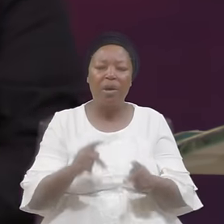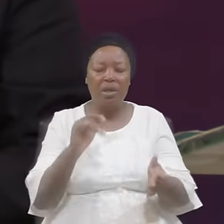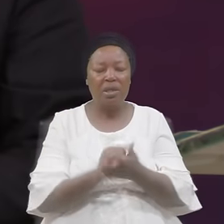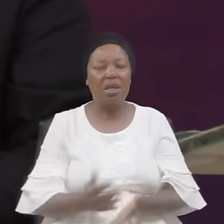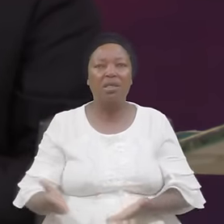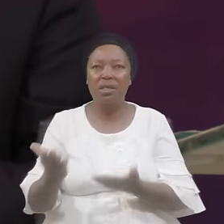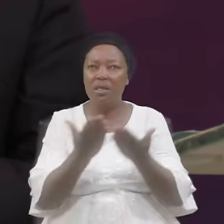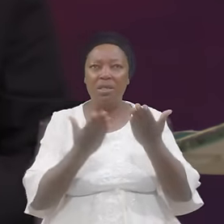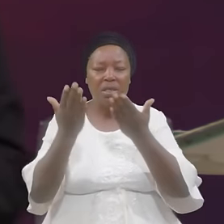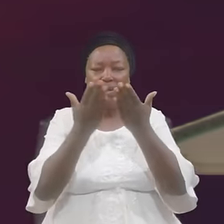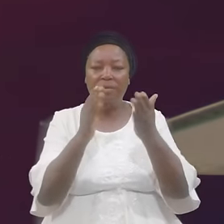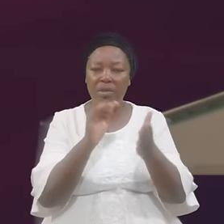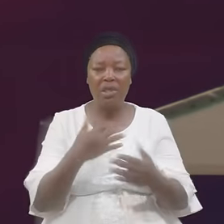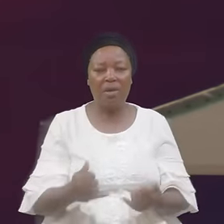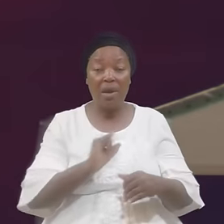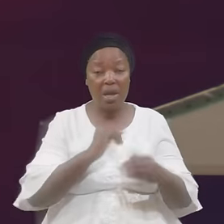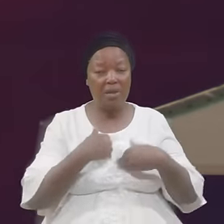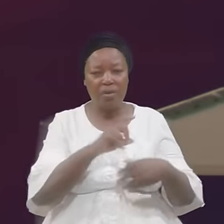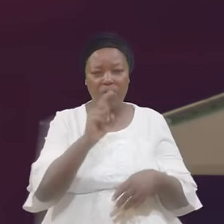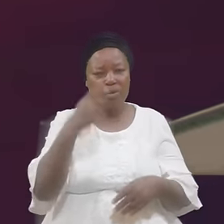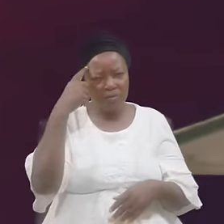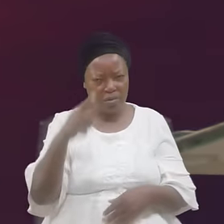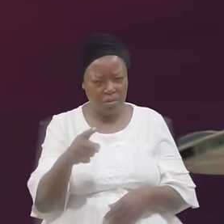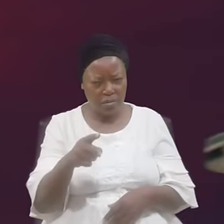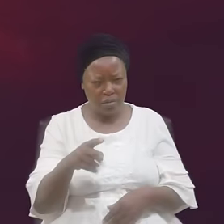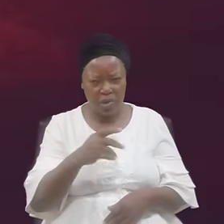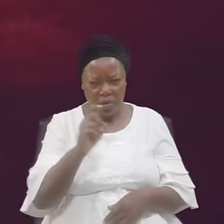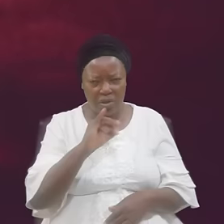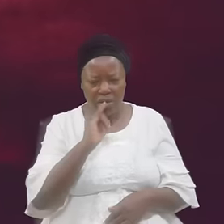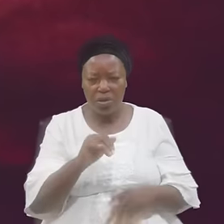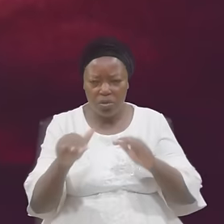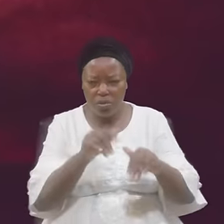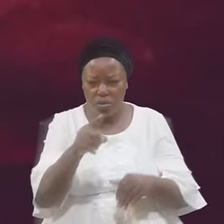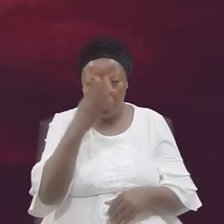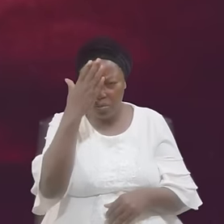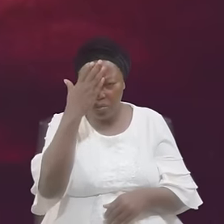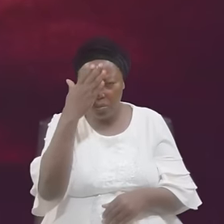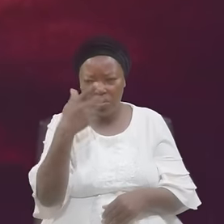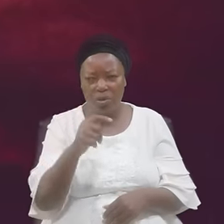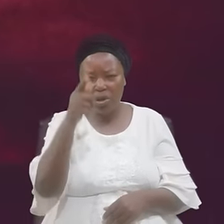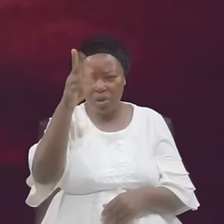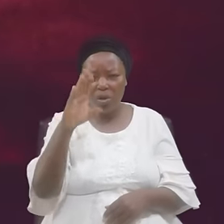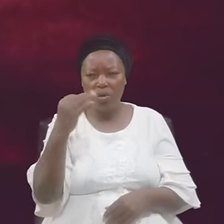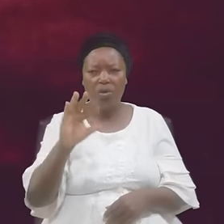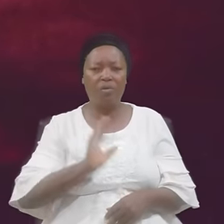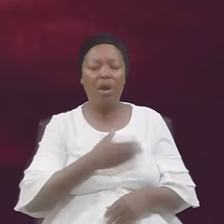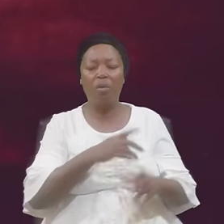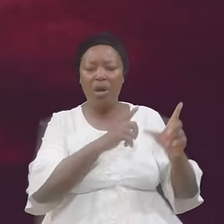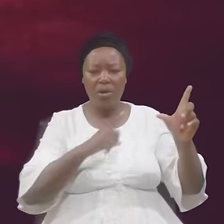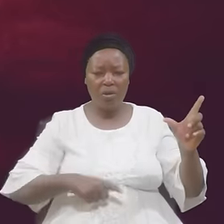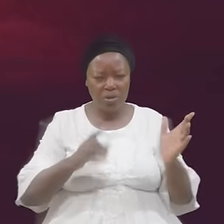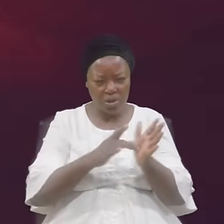serve I have a question For you Do you know The God Of our Lord Jesus Christ